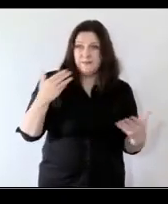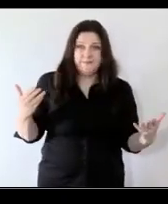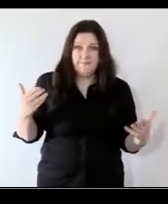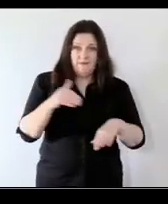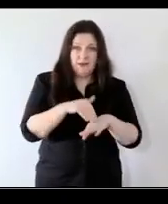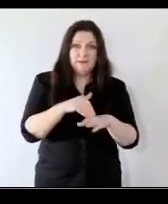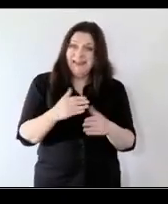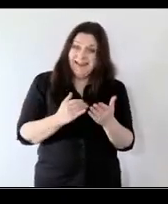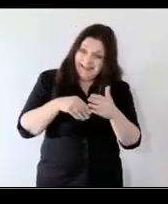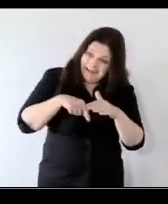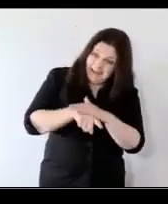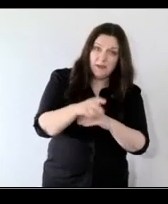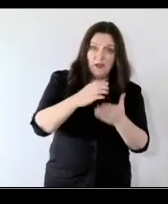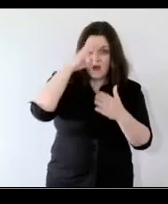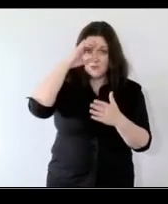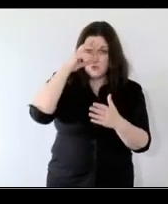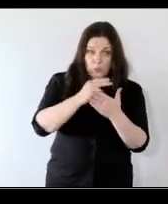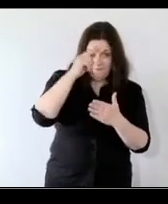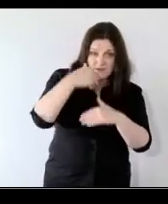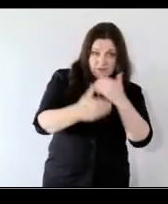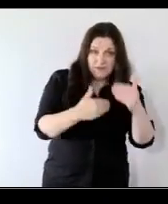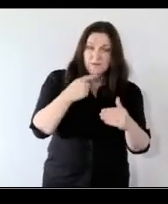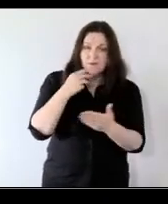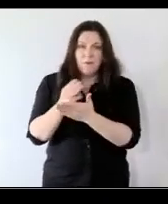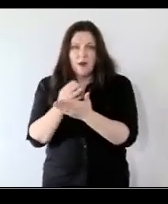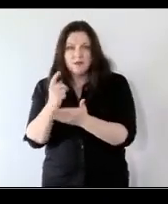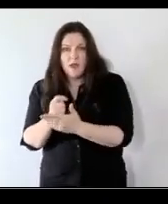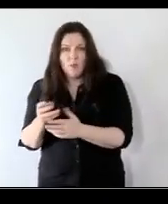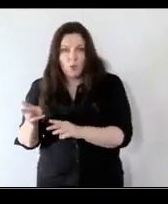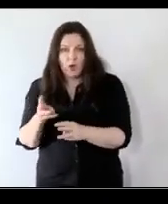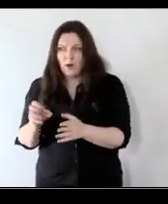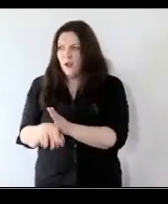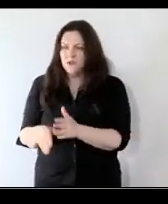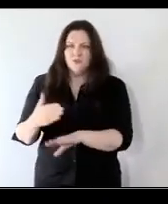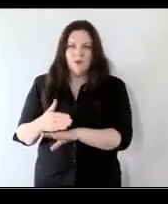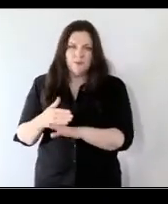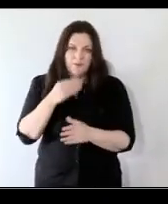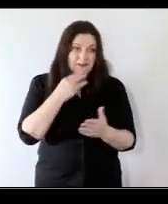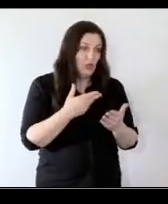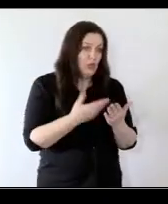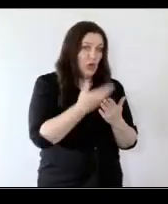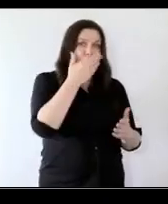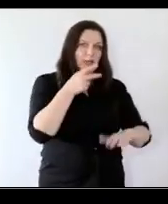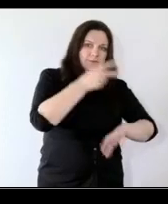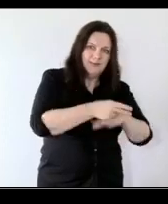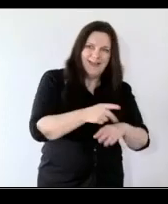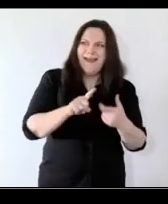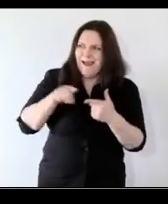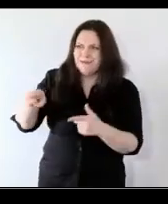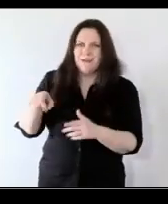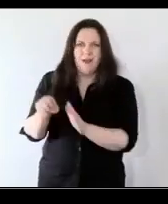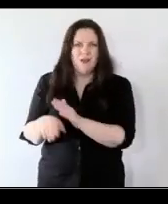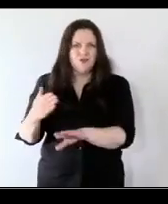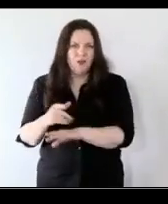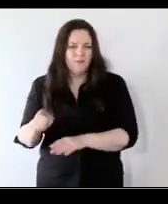in college in university but they were also working part-time so their learning was disrupted and they lost their job